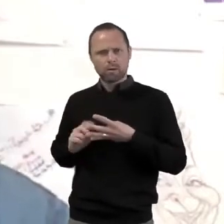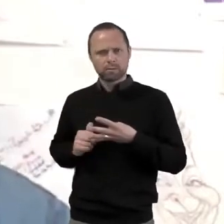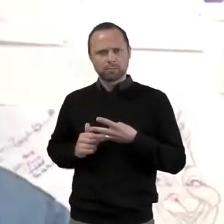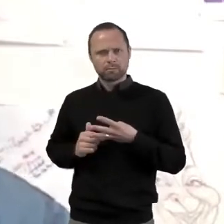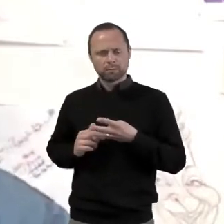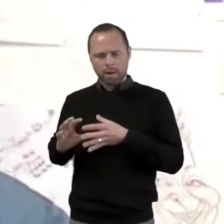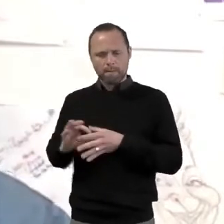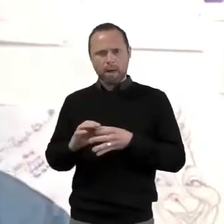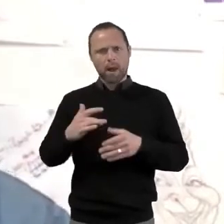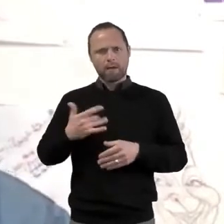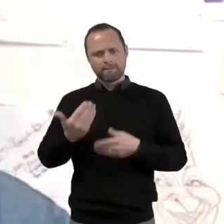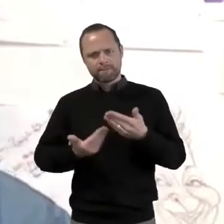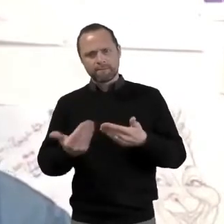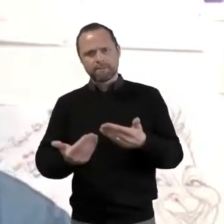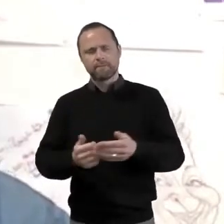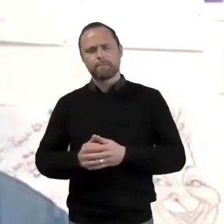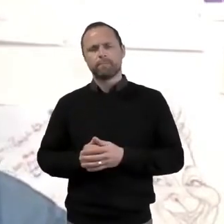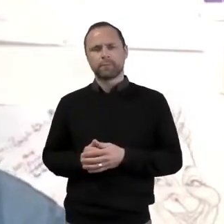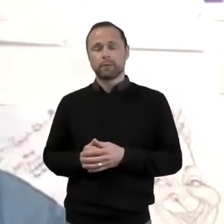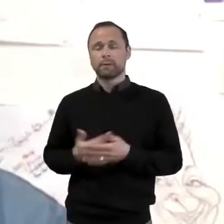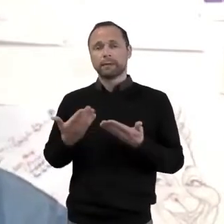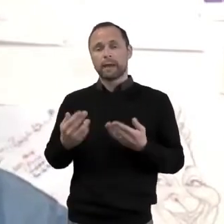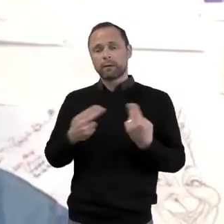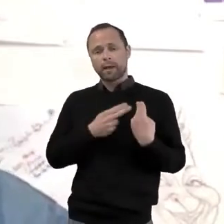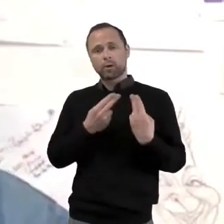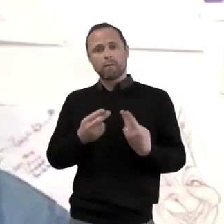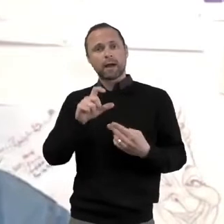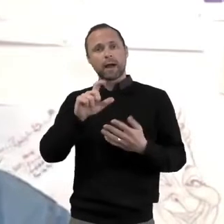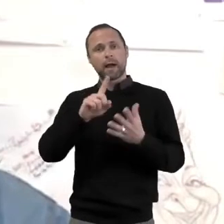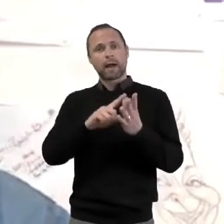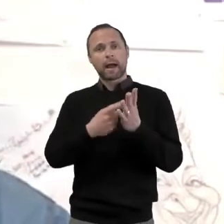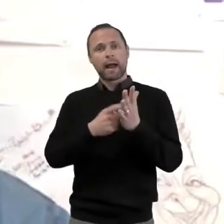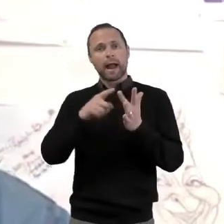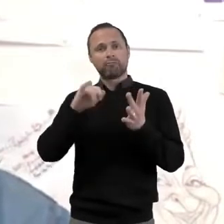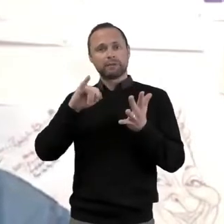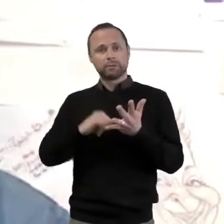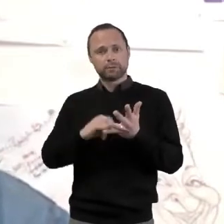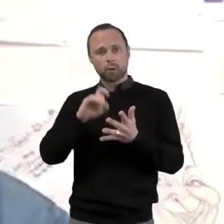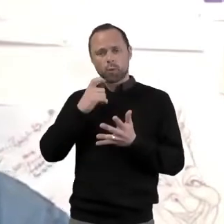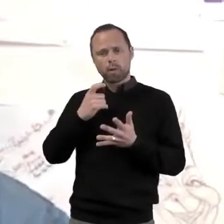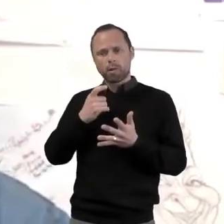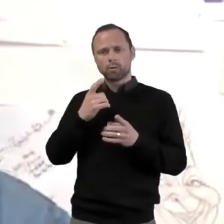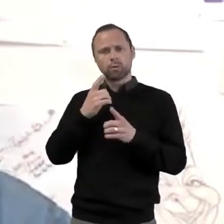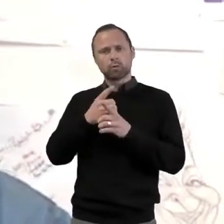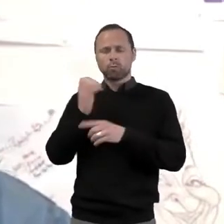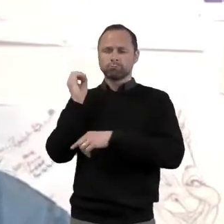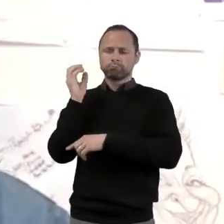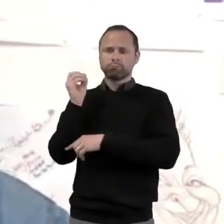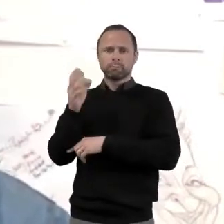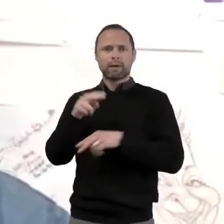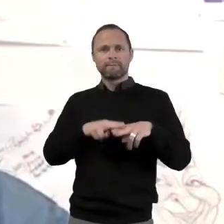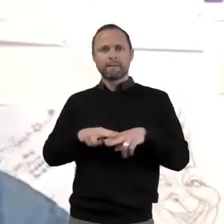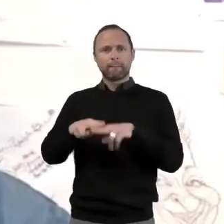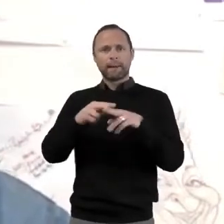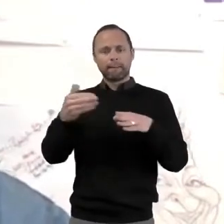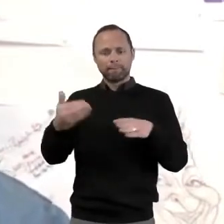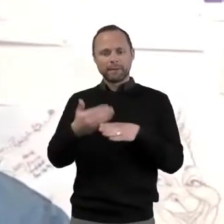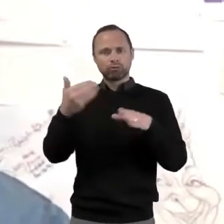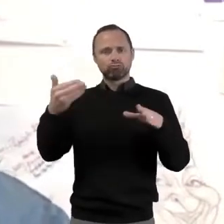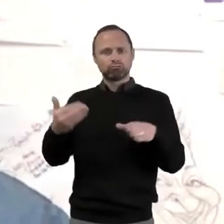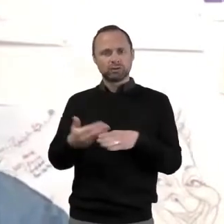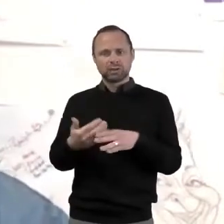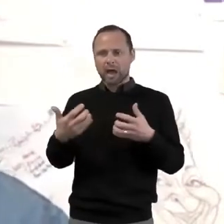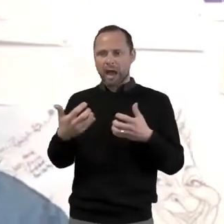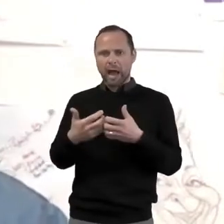she's going to explore family ministry and see what we can do to rebuild family and